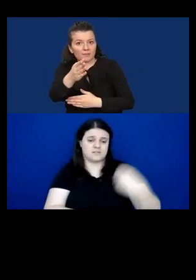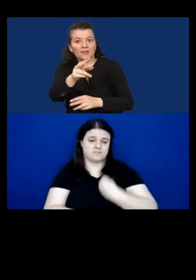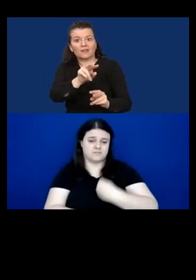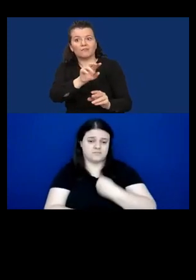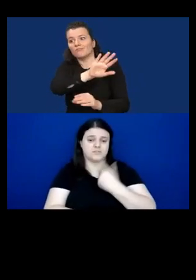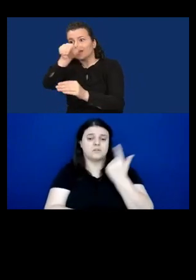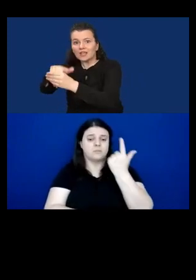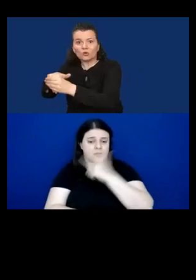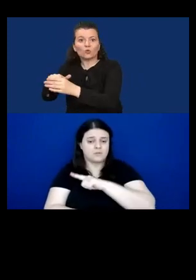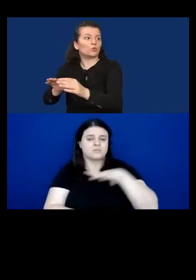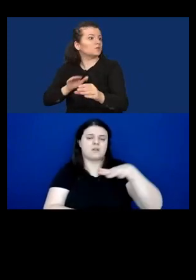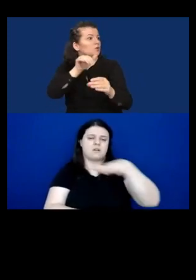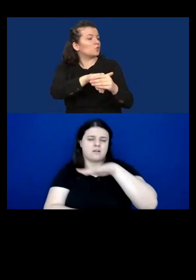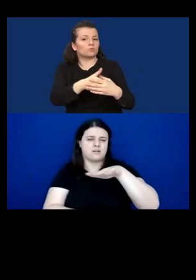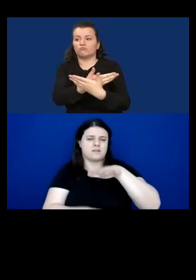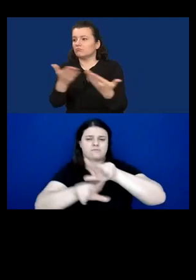areas of life.